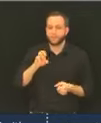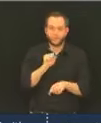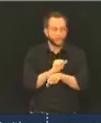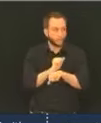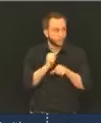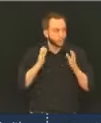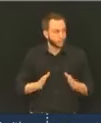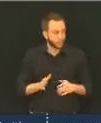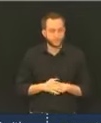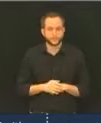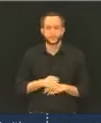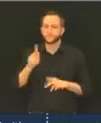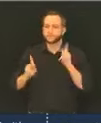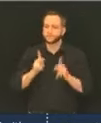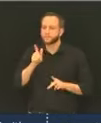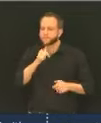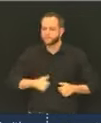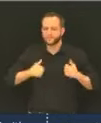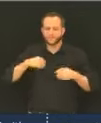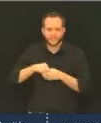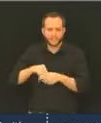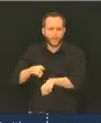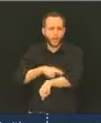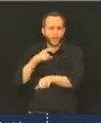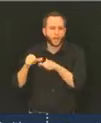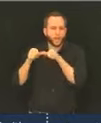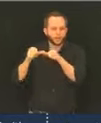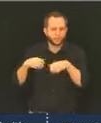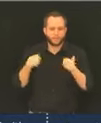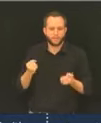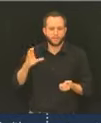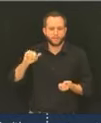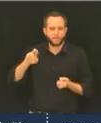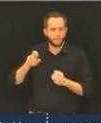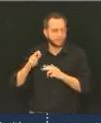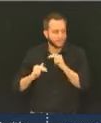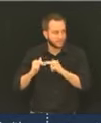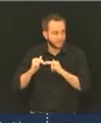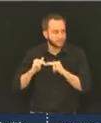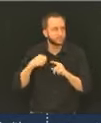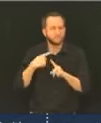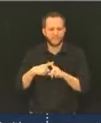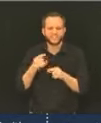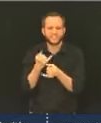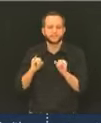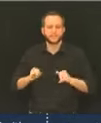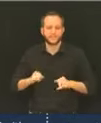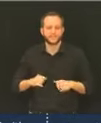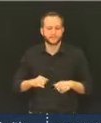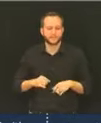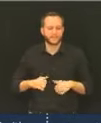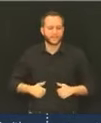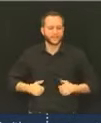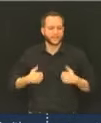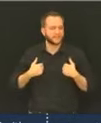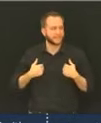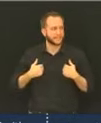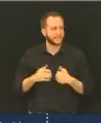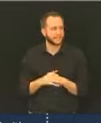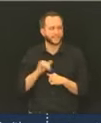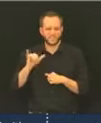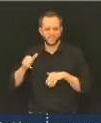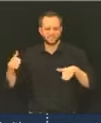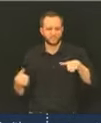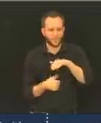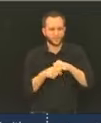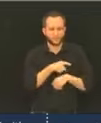residents of our long-term care facilities, as well as those independent living that are affiliated with our long